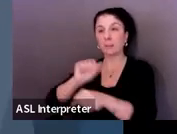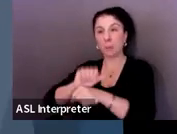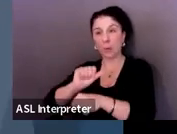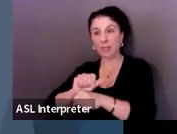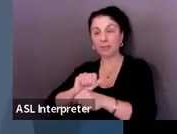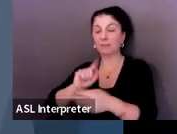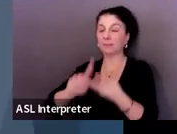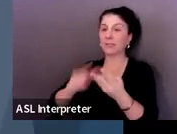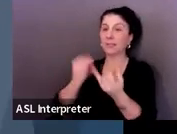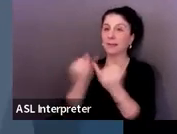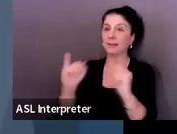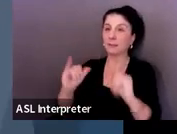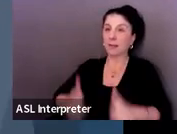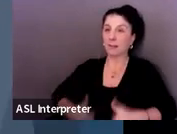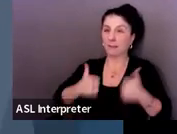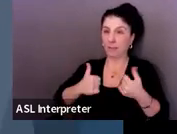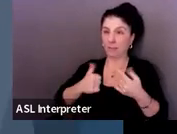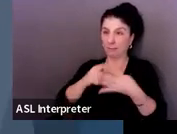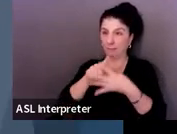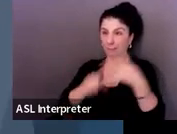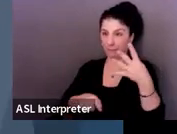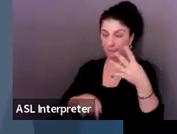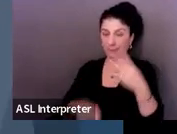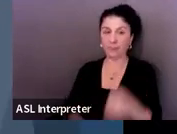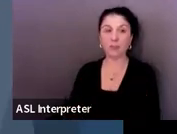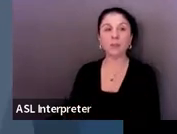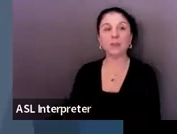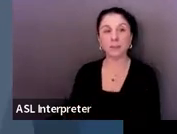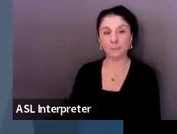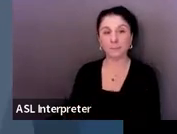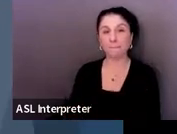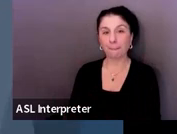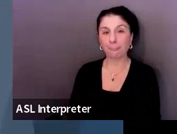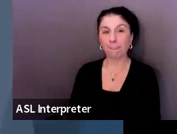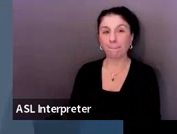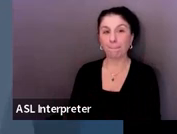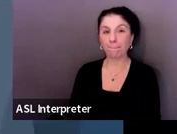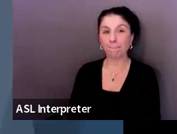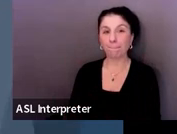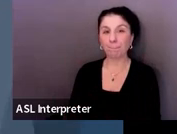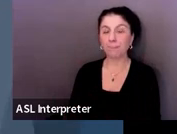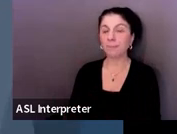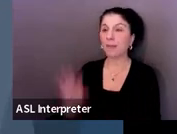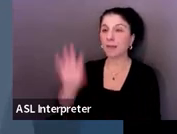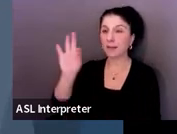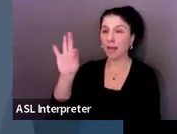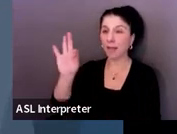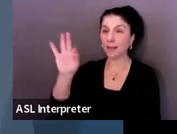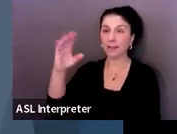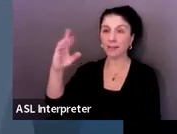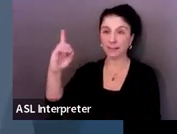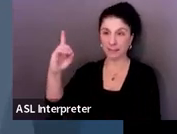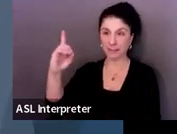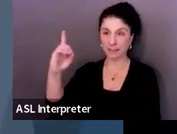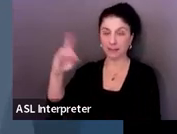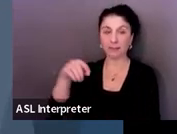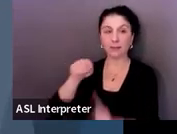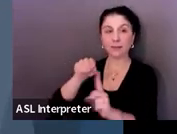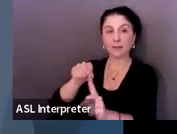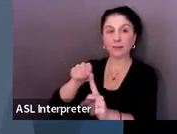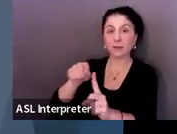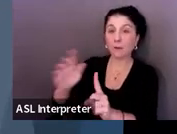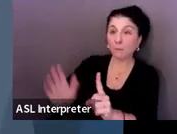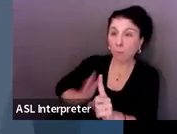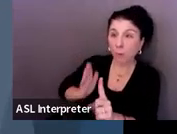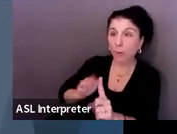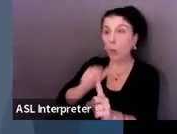the transition plan. So here is where you're going to want to document the formal and or informal training that the student